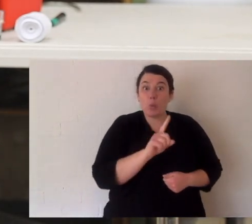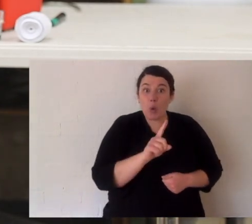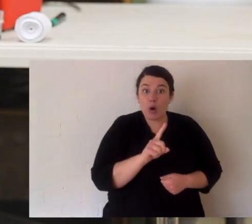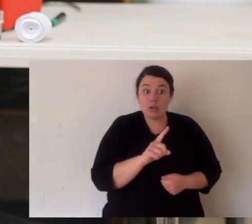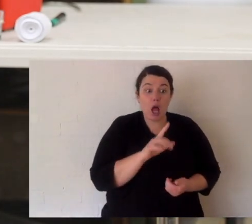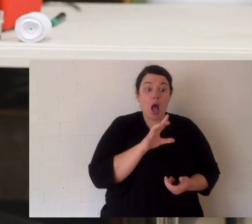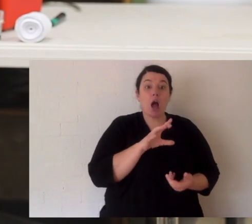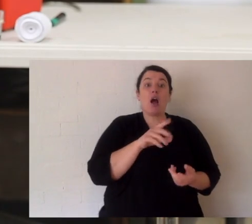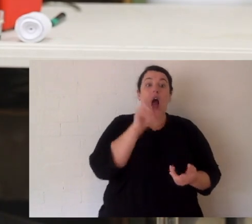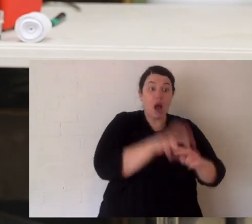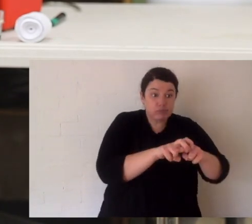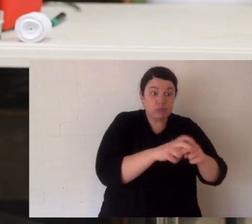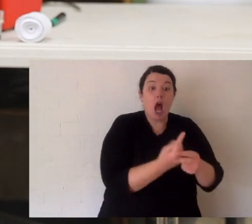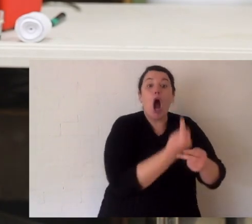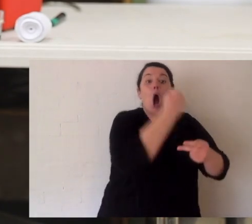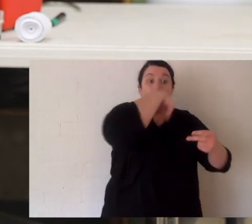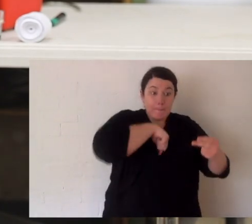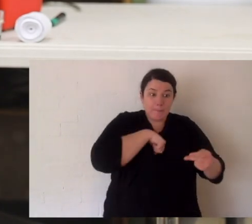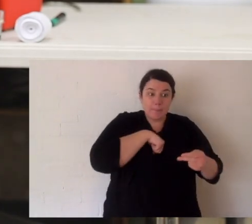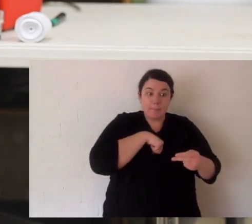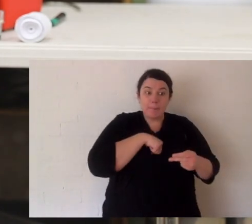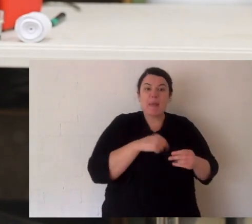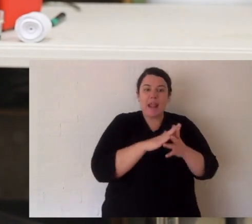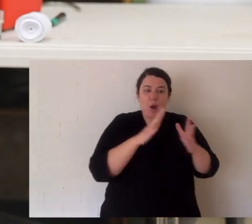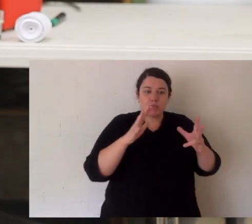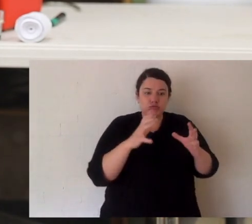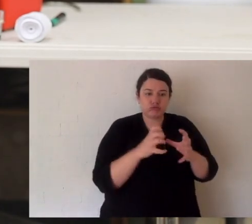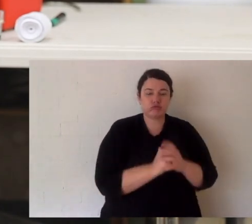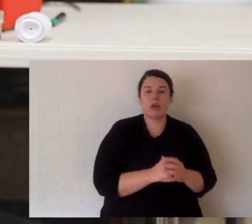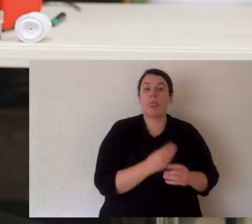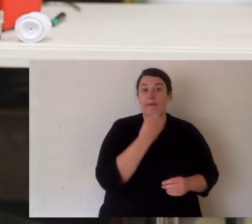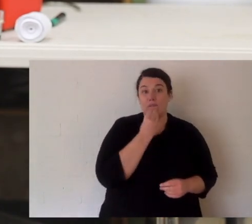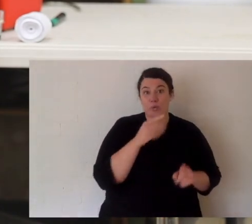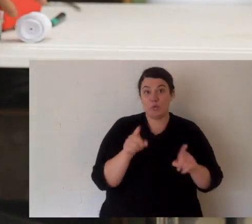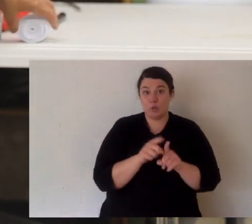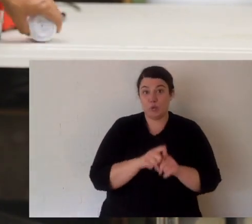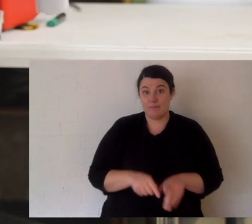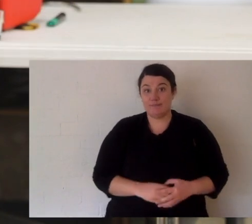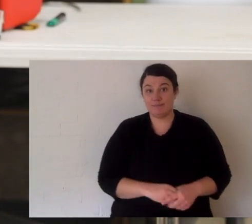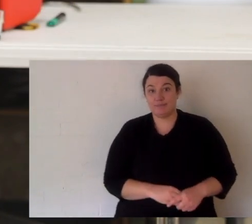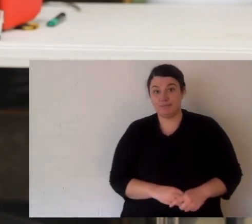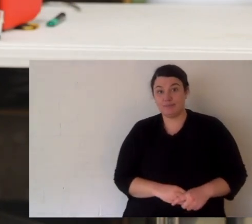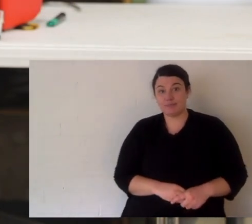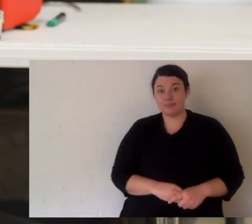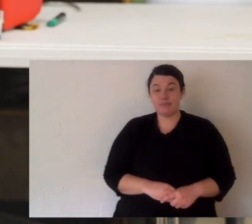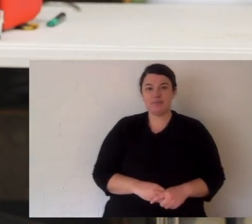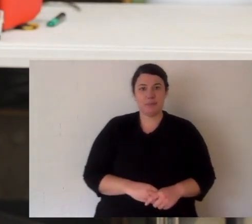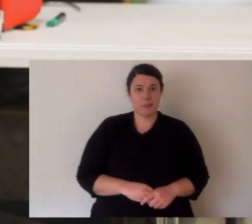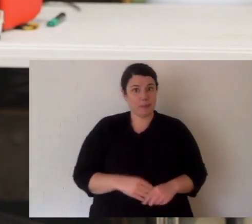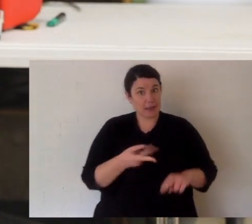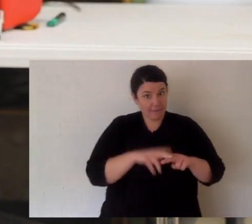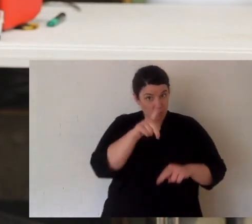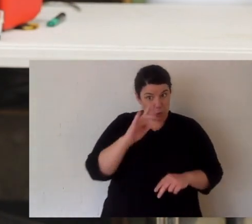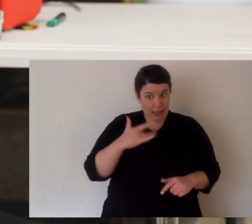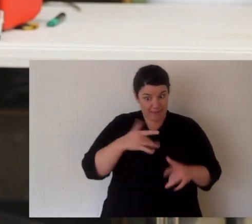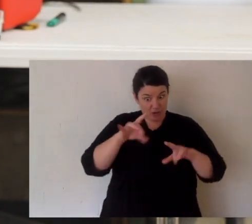but it also begins to digest the prey from the inside out. I want to show you a few things. If you